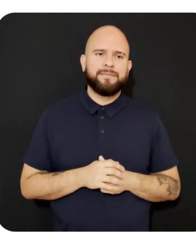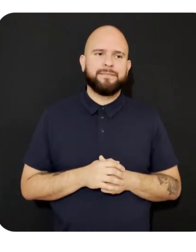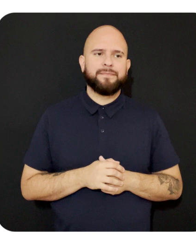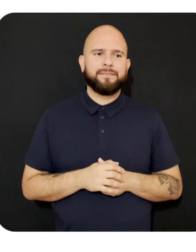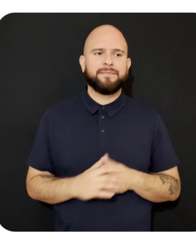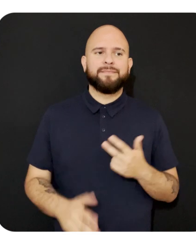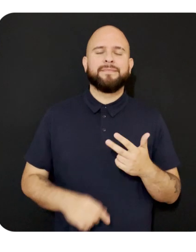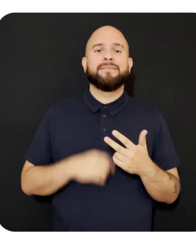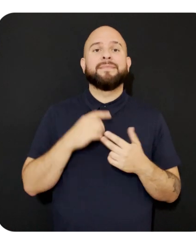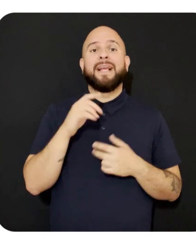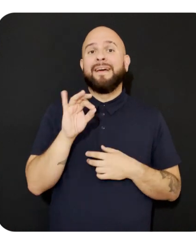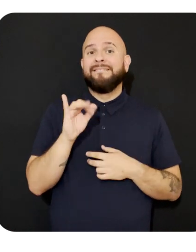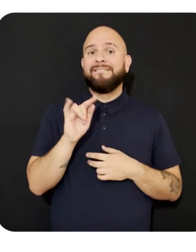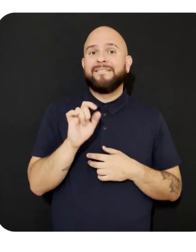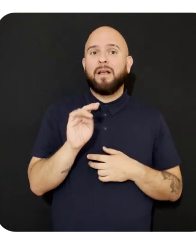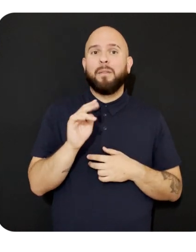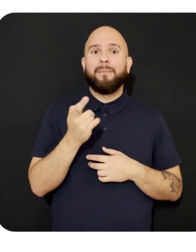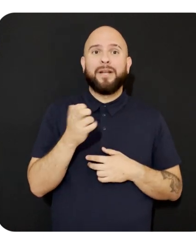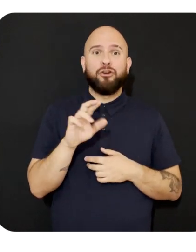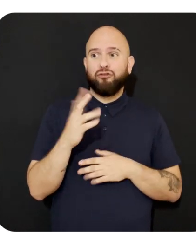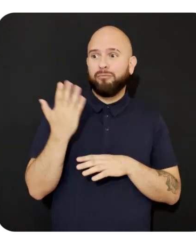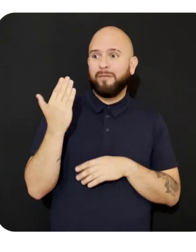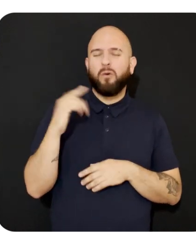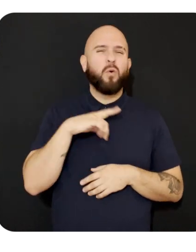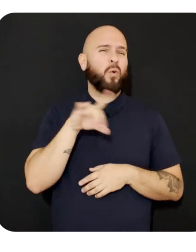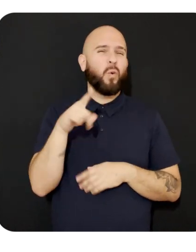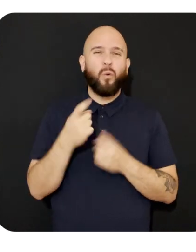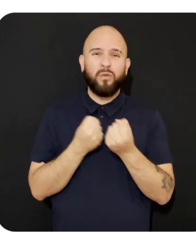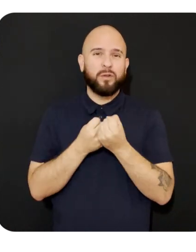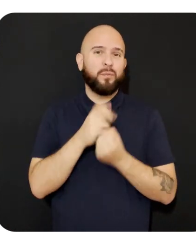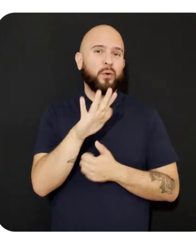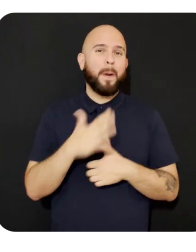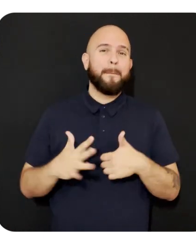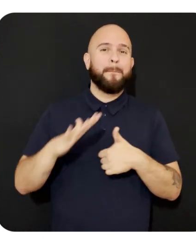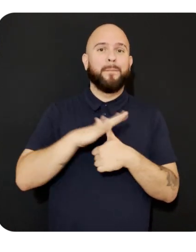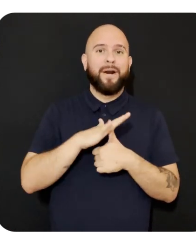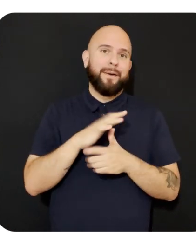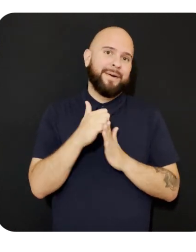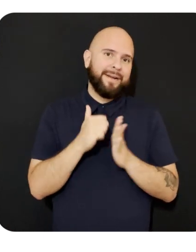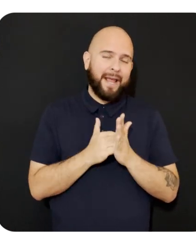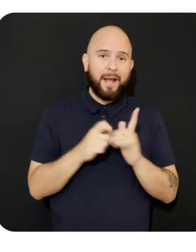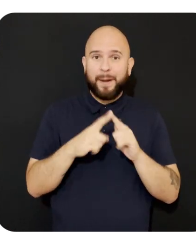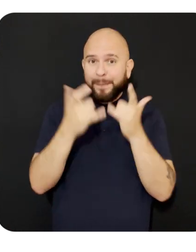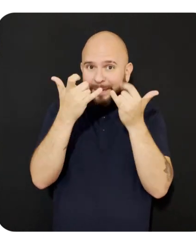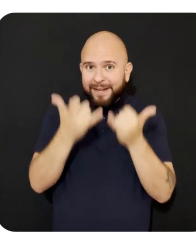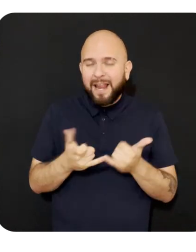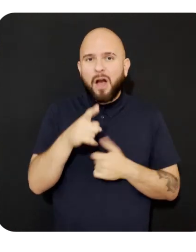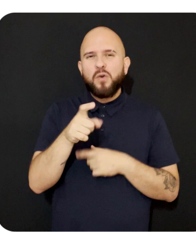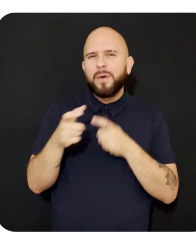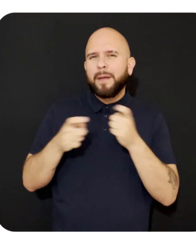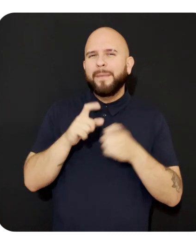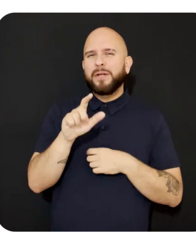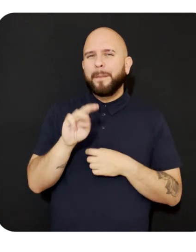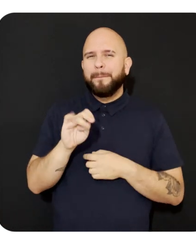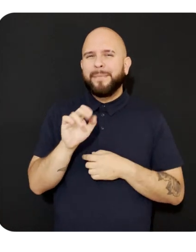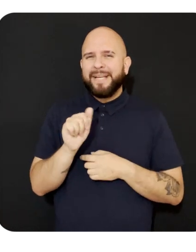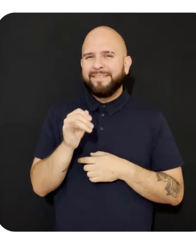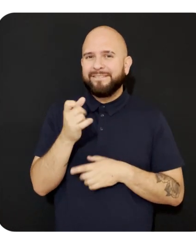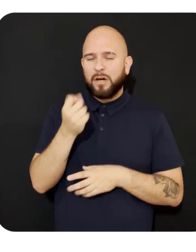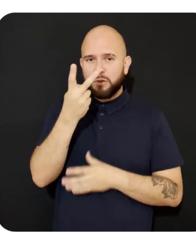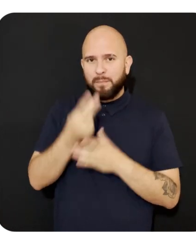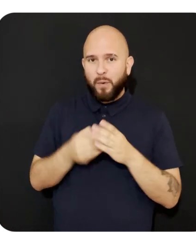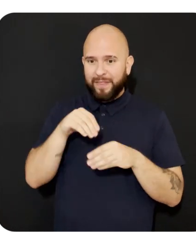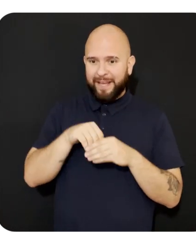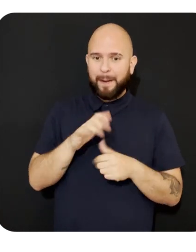And File Manager used to only support your primary account, but now you're able to manage your media files in both your main and